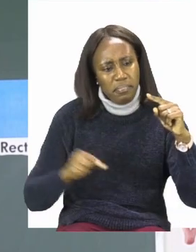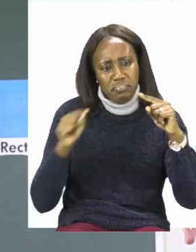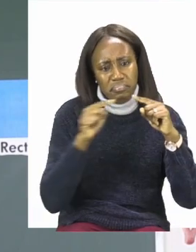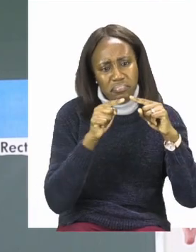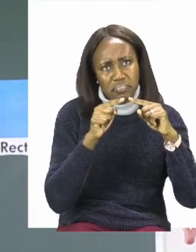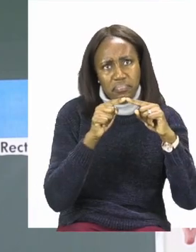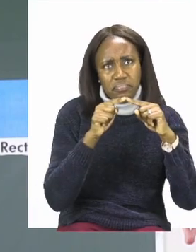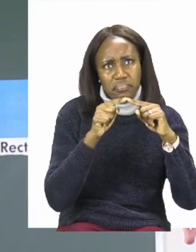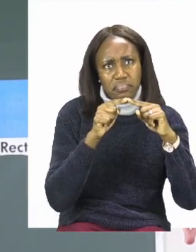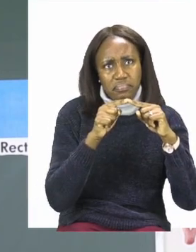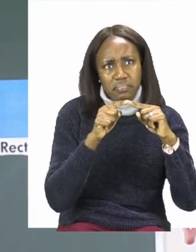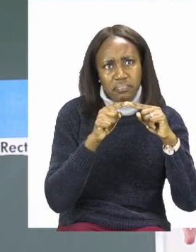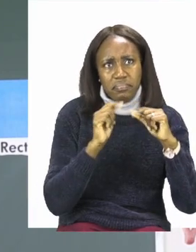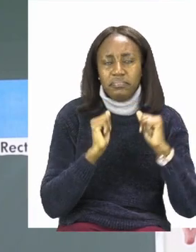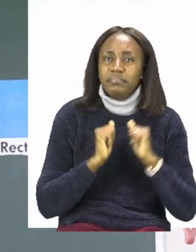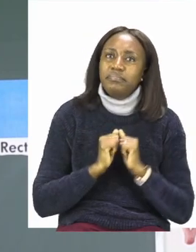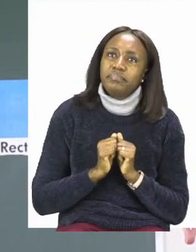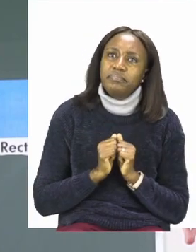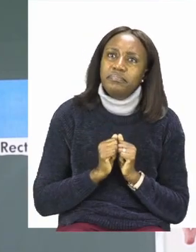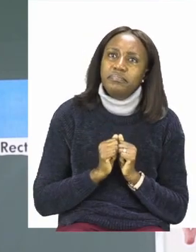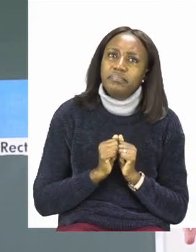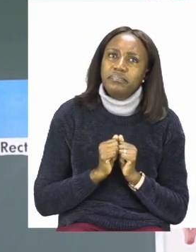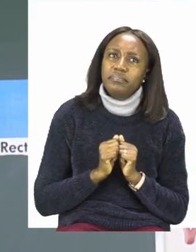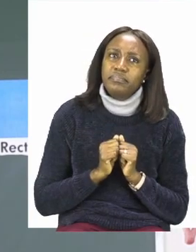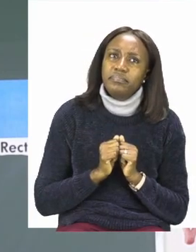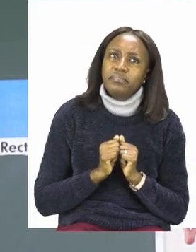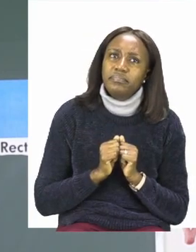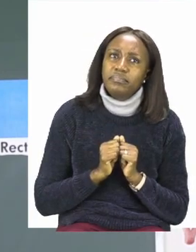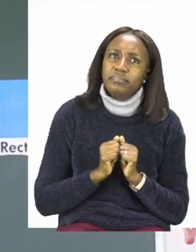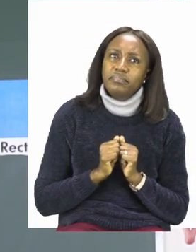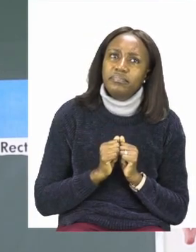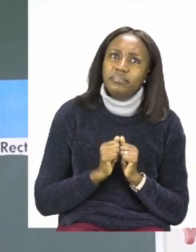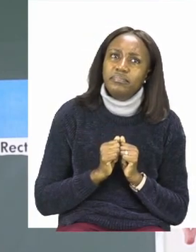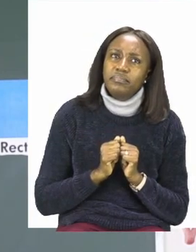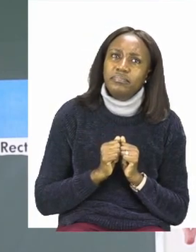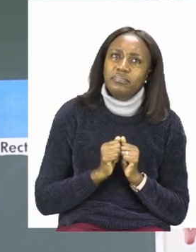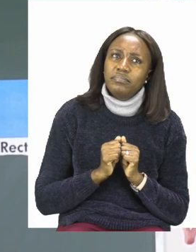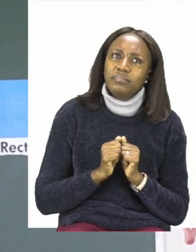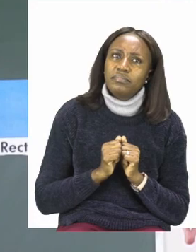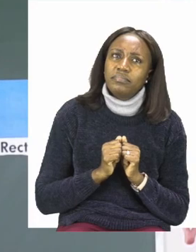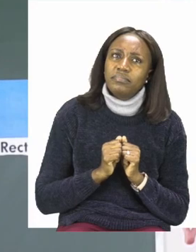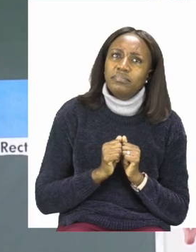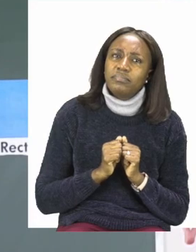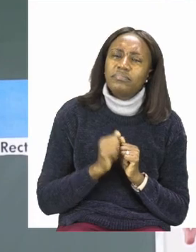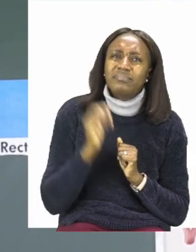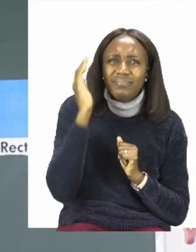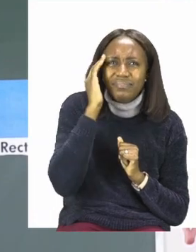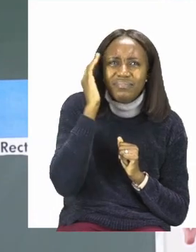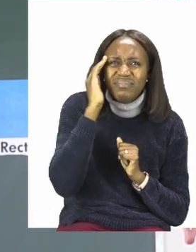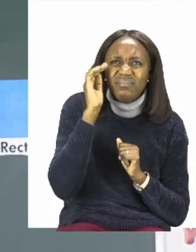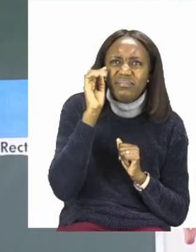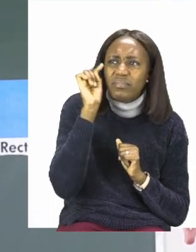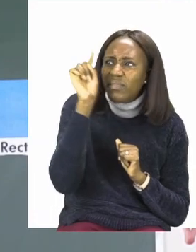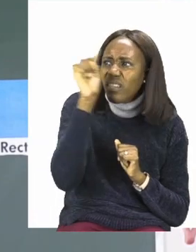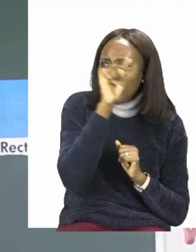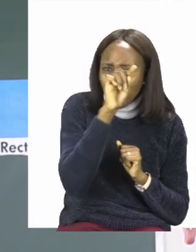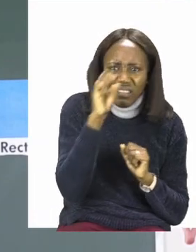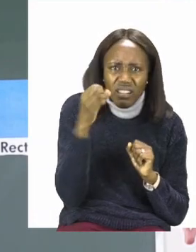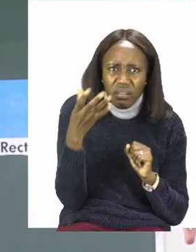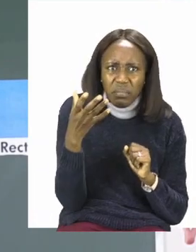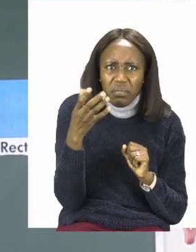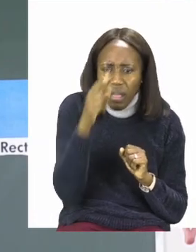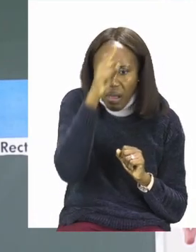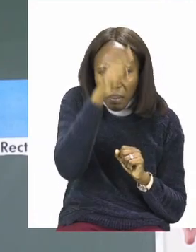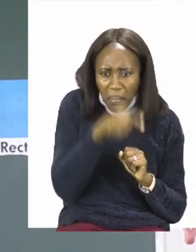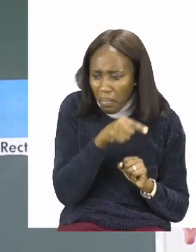one is called a circle. We already know that. But we need to find out how many corners and how many